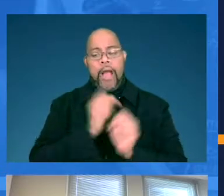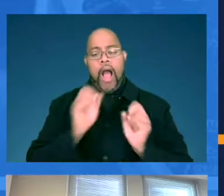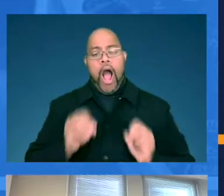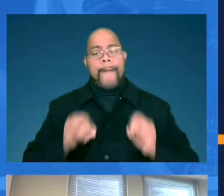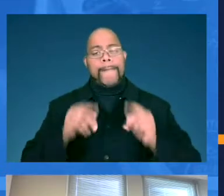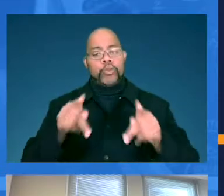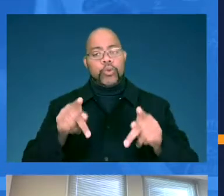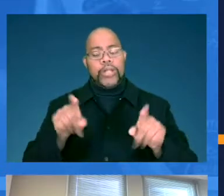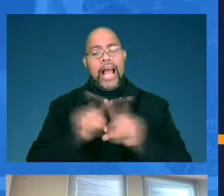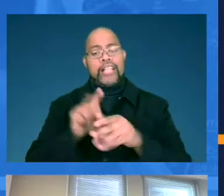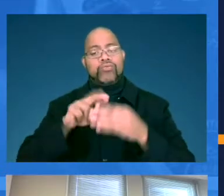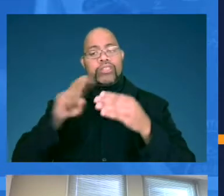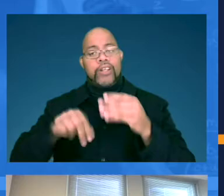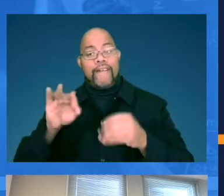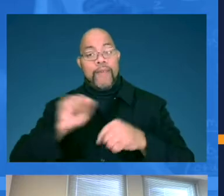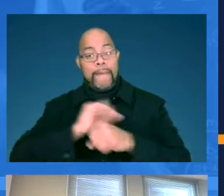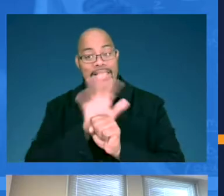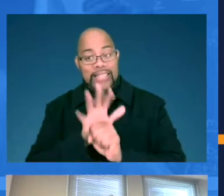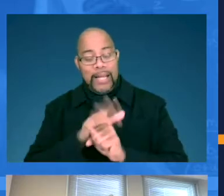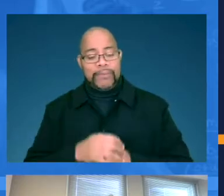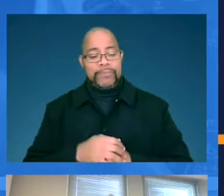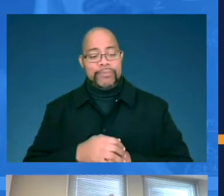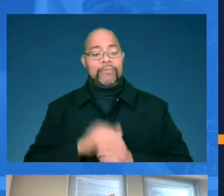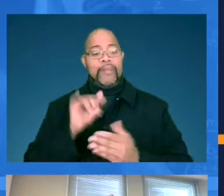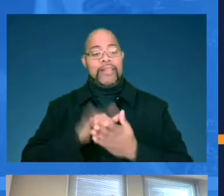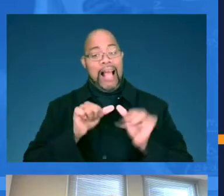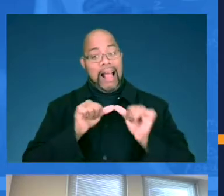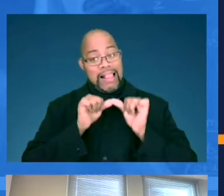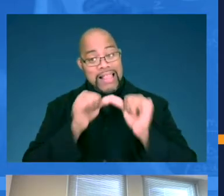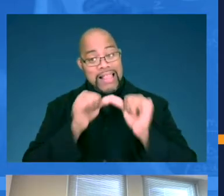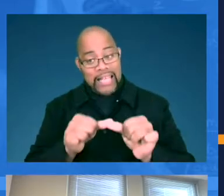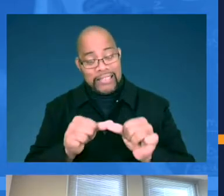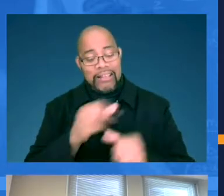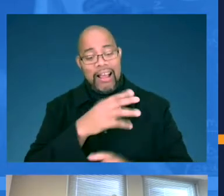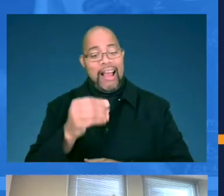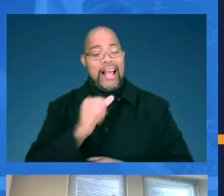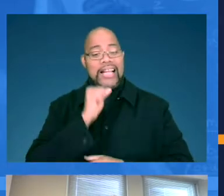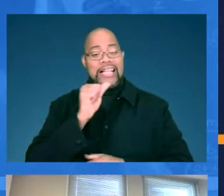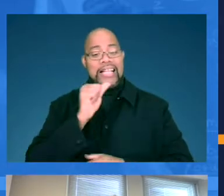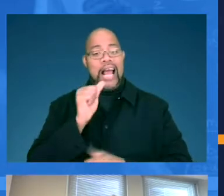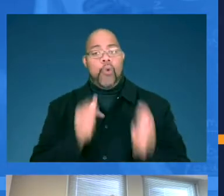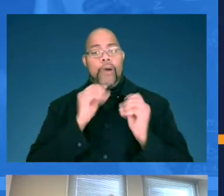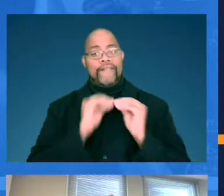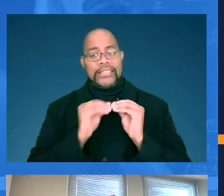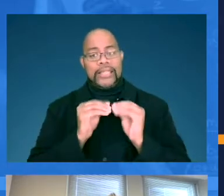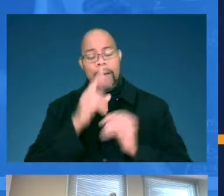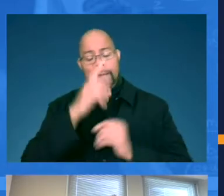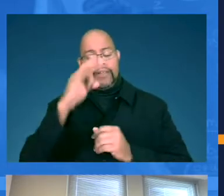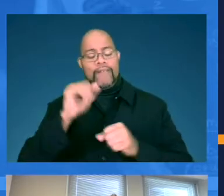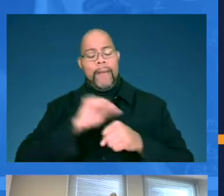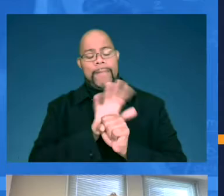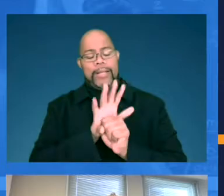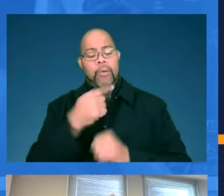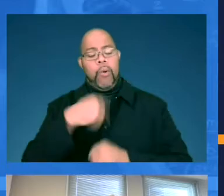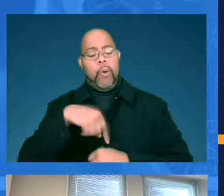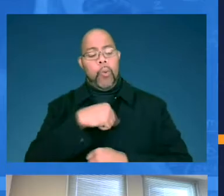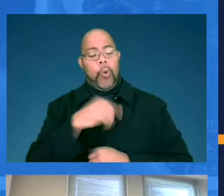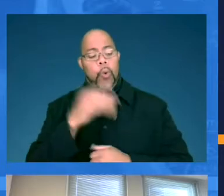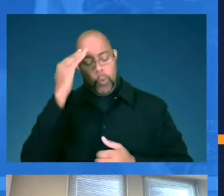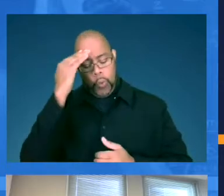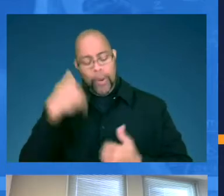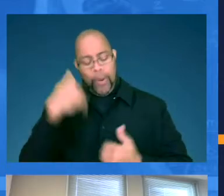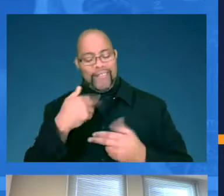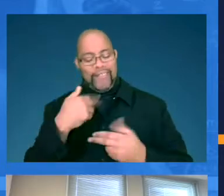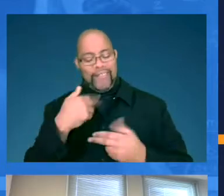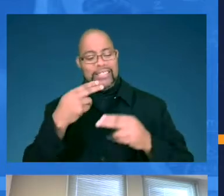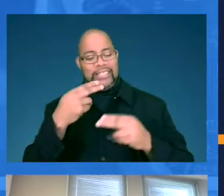opportunities as a result of the pandemic. That are lasting and that are not just quick fixes due to the pandemic. We've